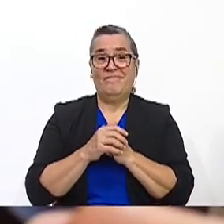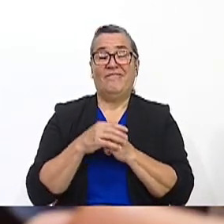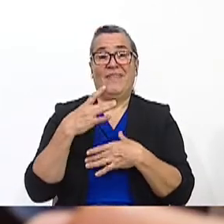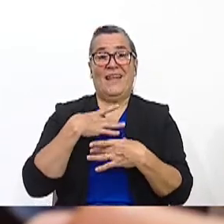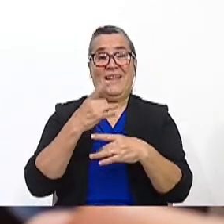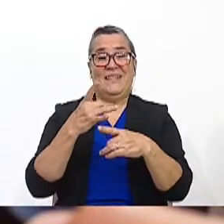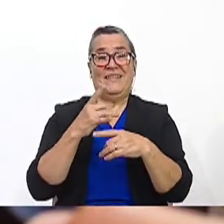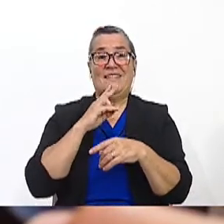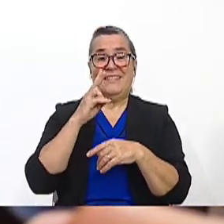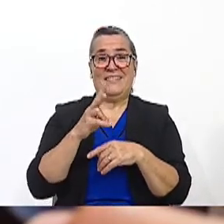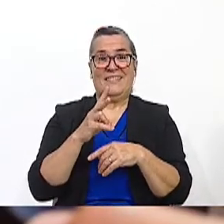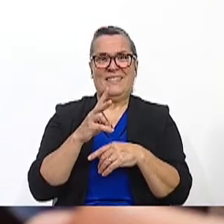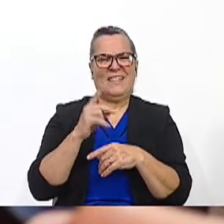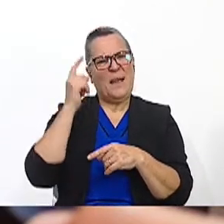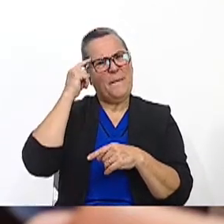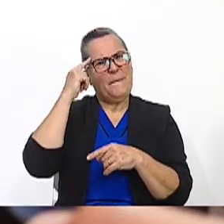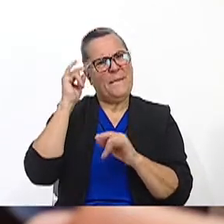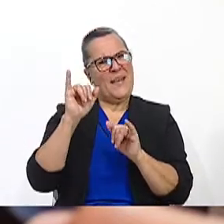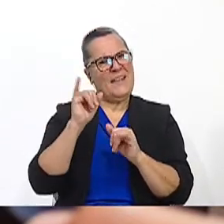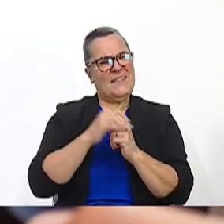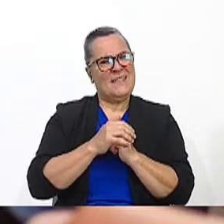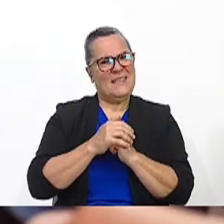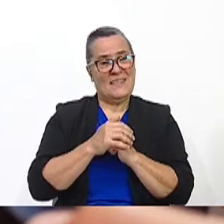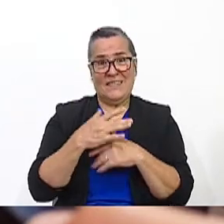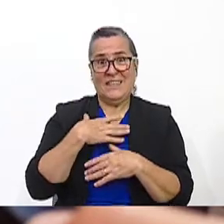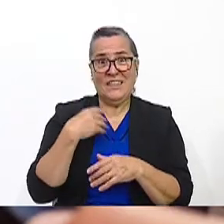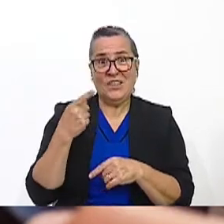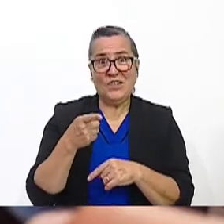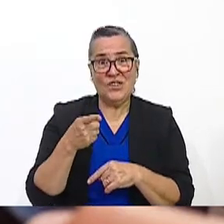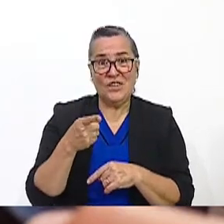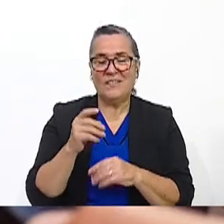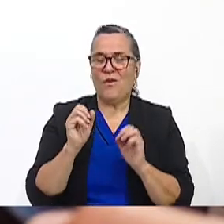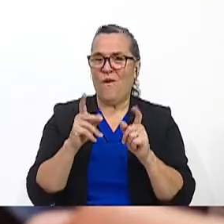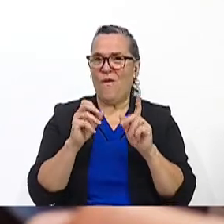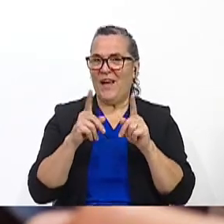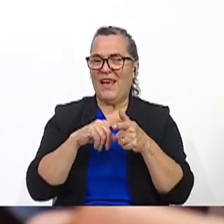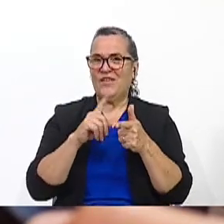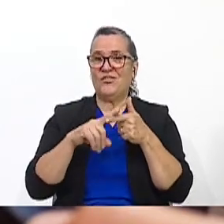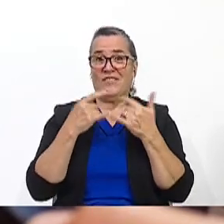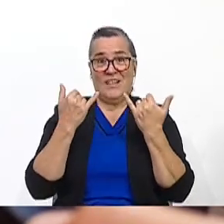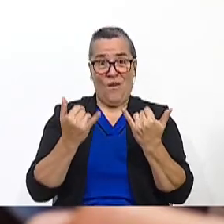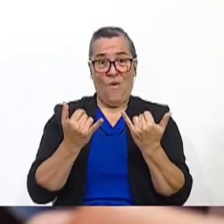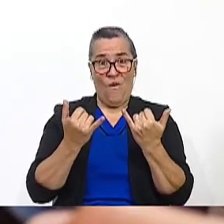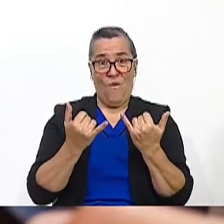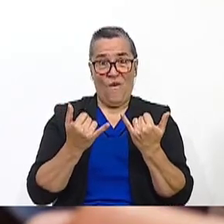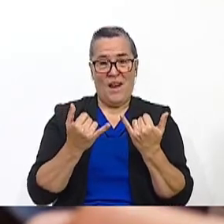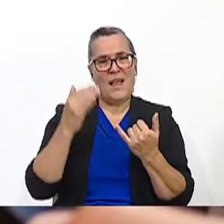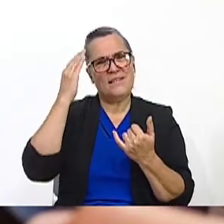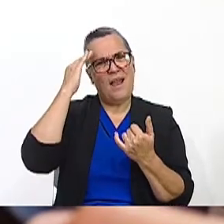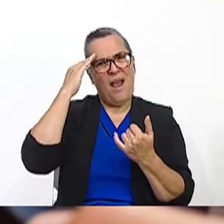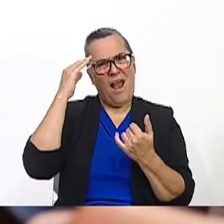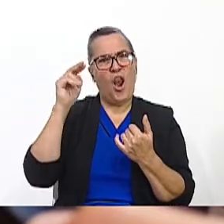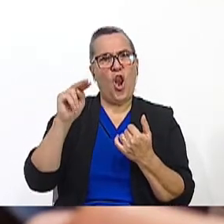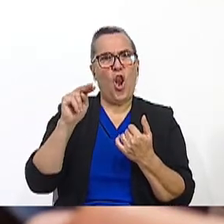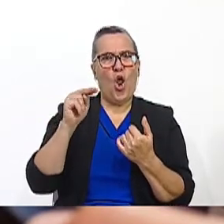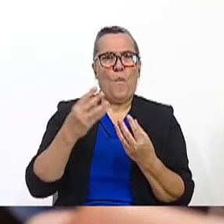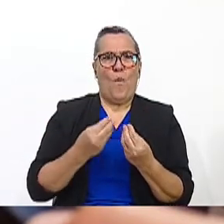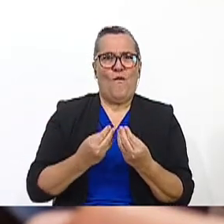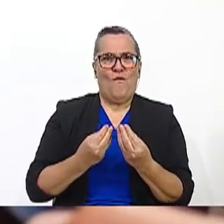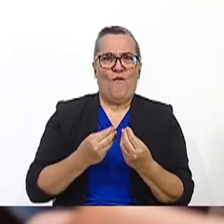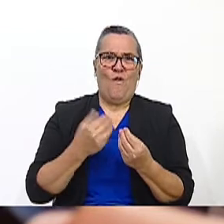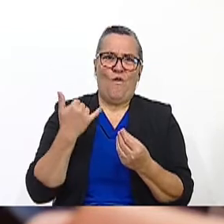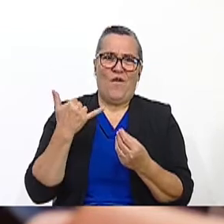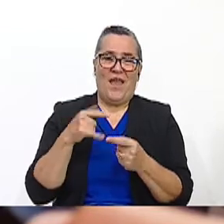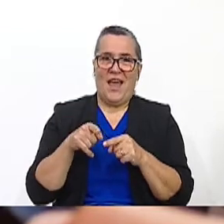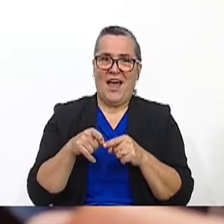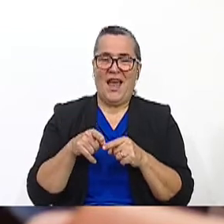Interesting, right? What do you think about it? Do you like it? Okay. So now you know what nomophobia is. So let's do another